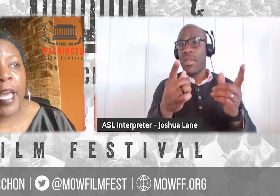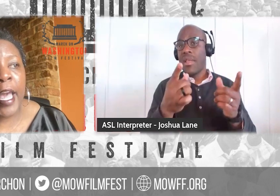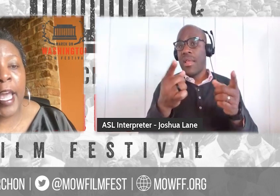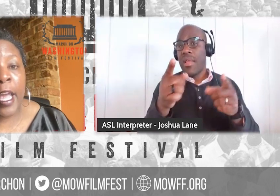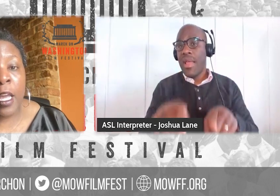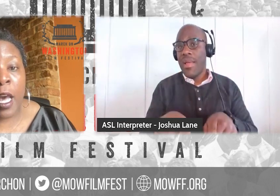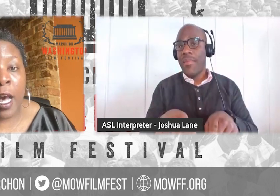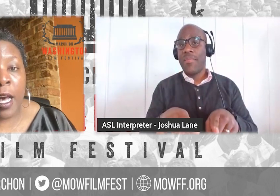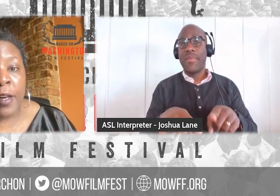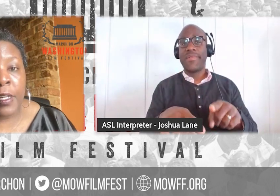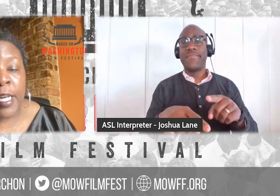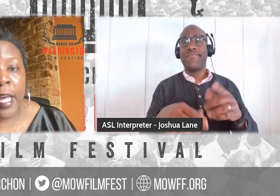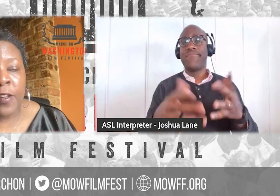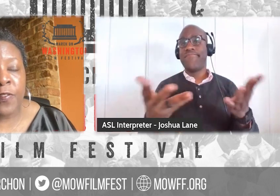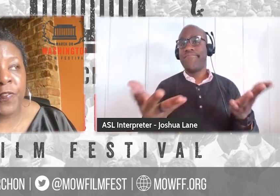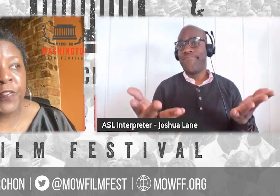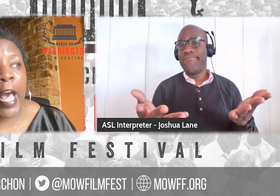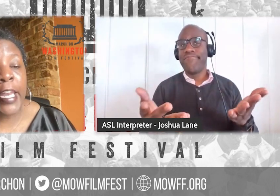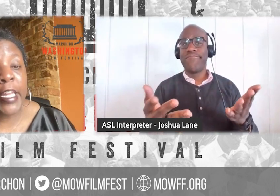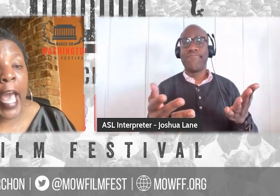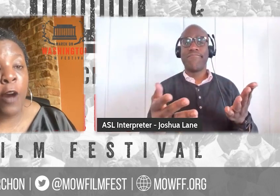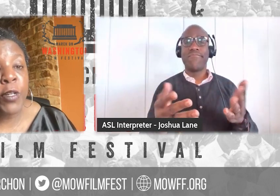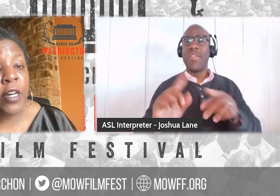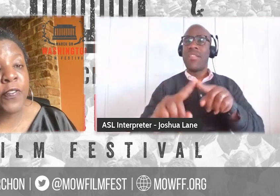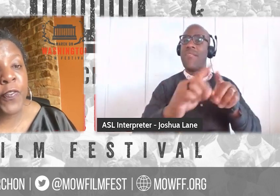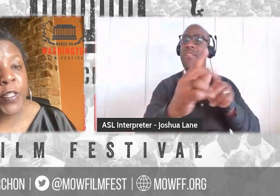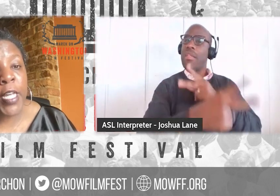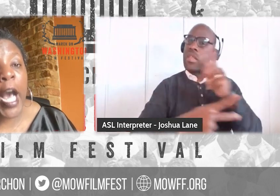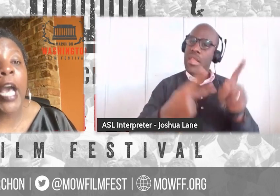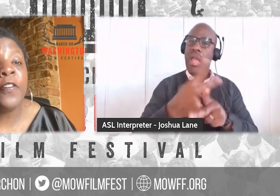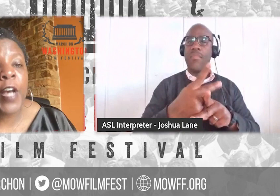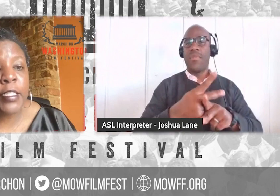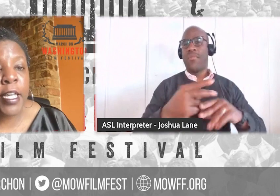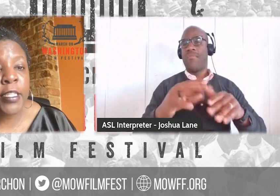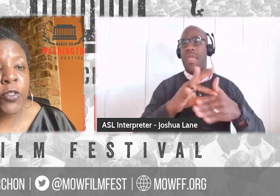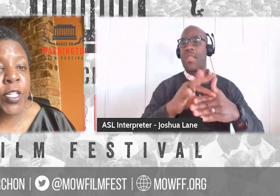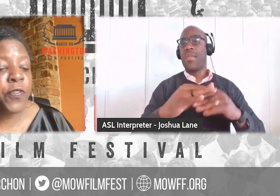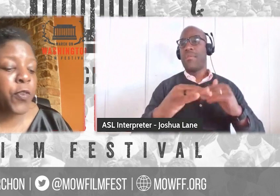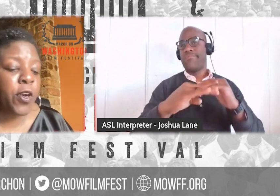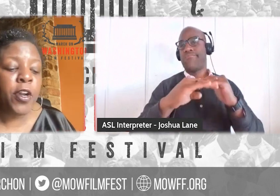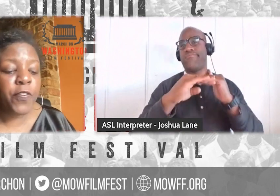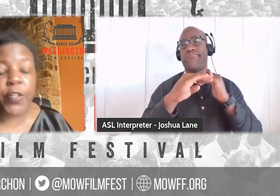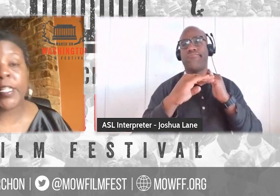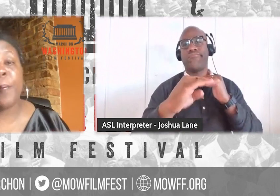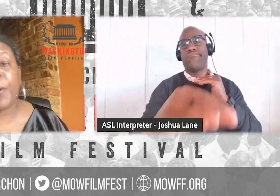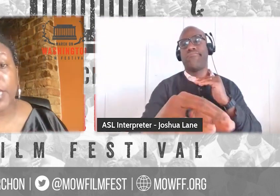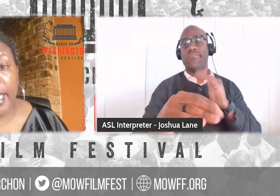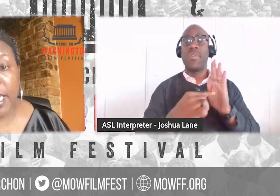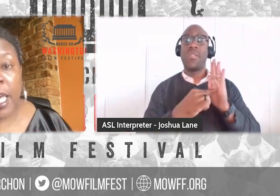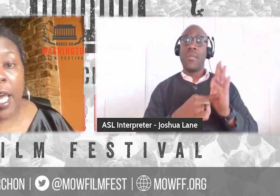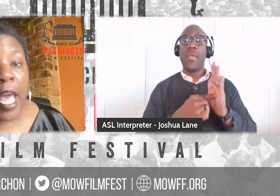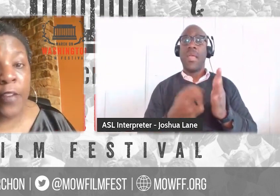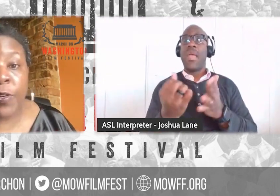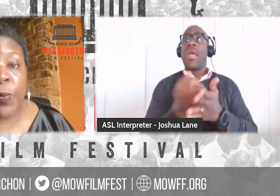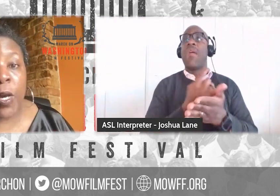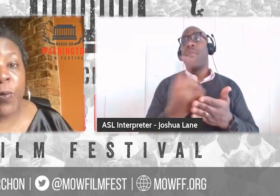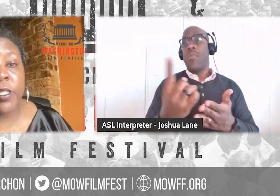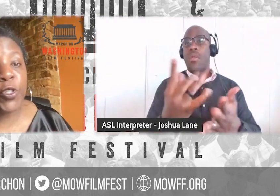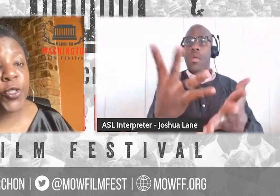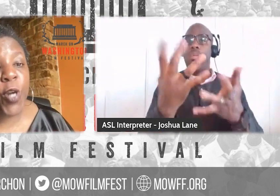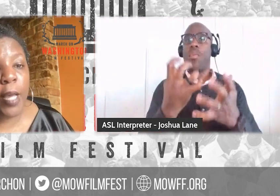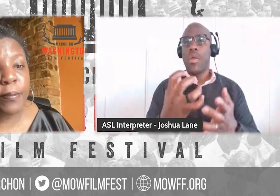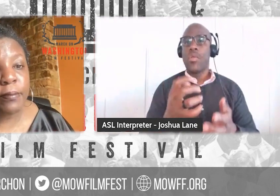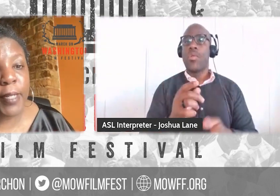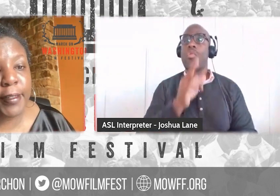be a kind of flattening out of the kind of content they're looking for. For example, like, everyone